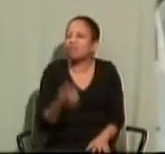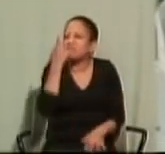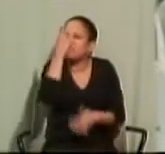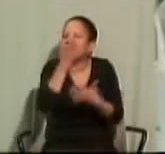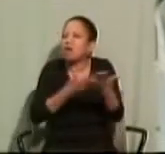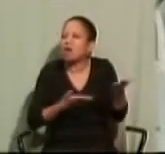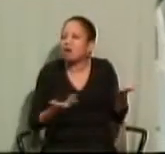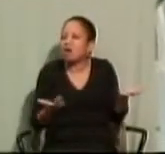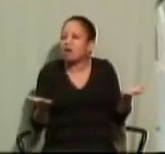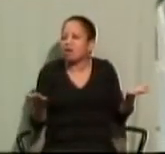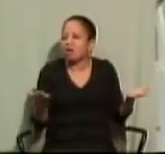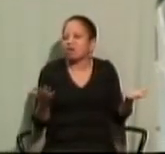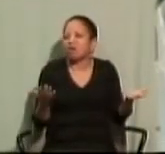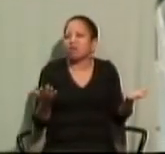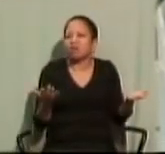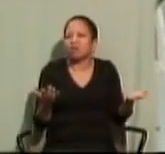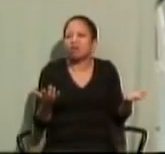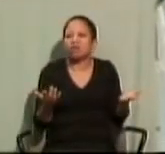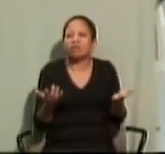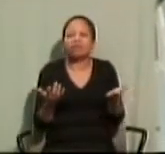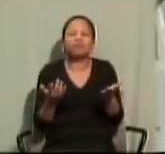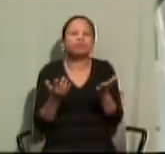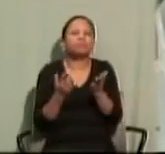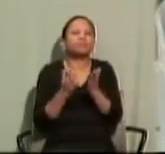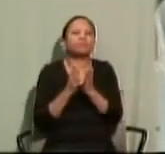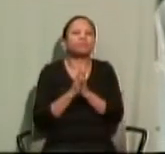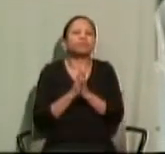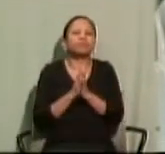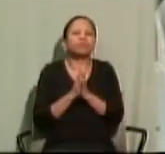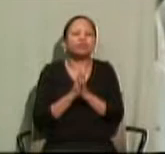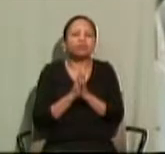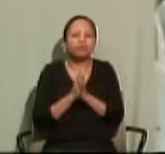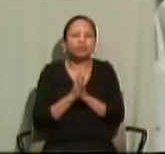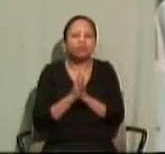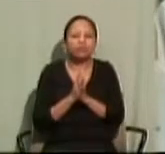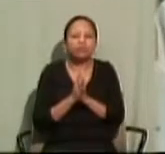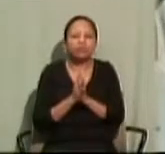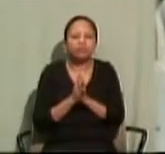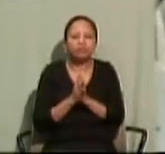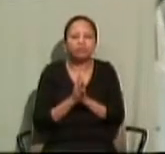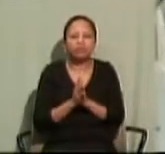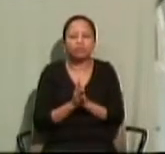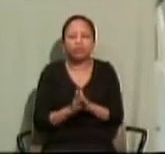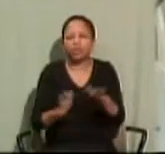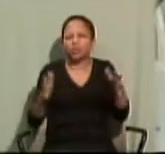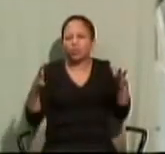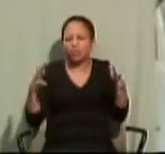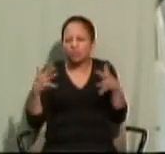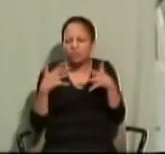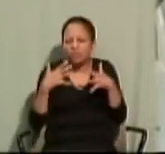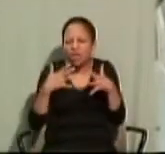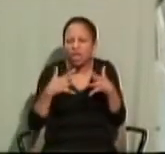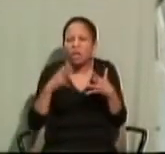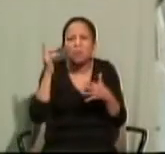Someone said, greatest fear is the fear of fear itself.